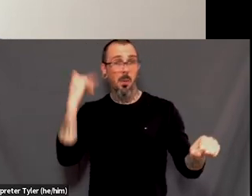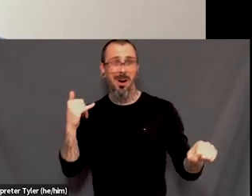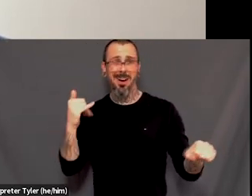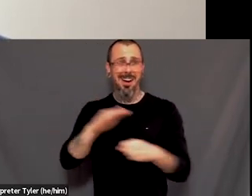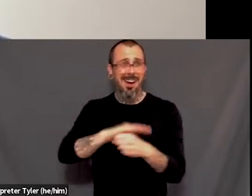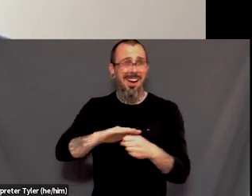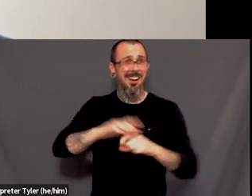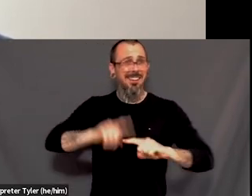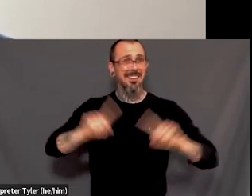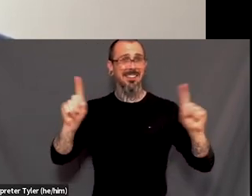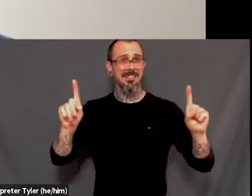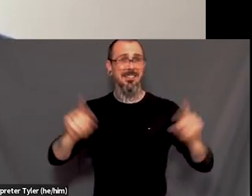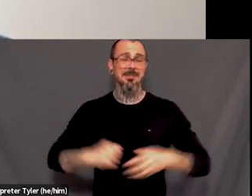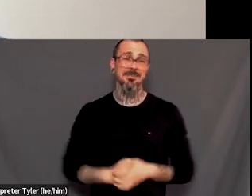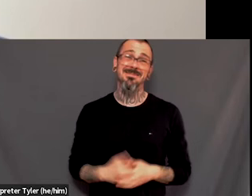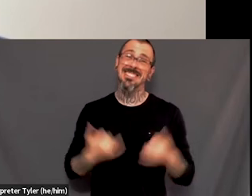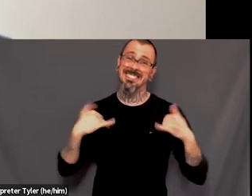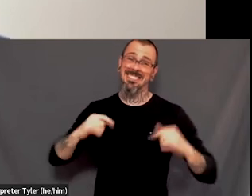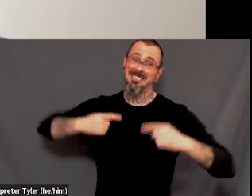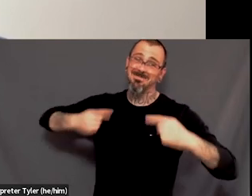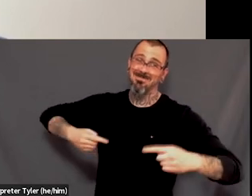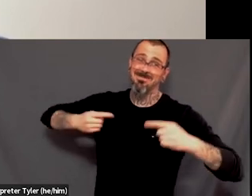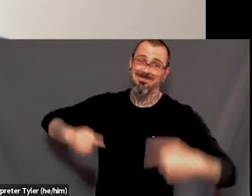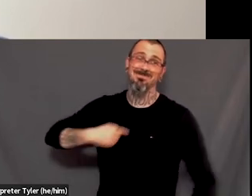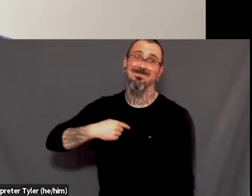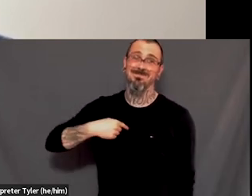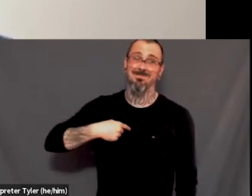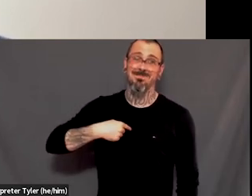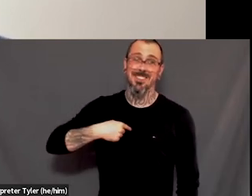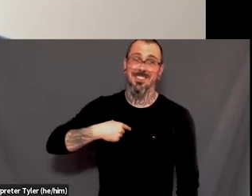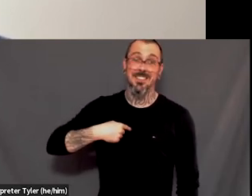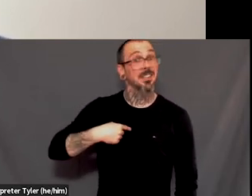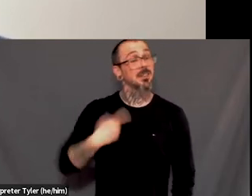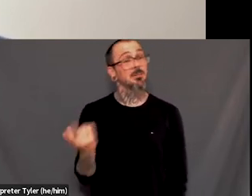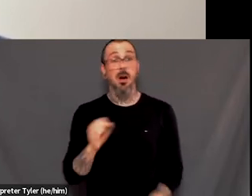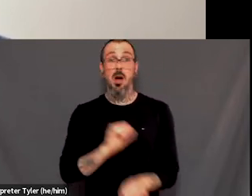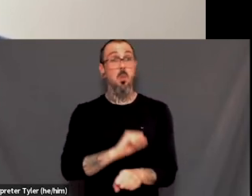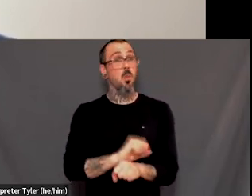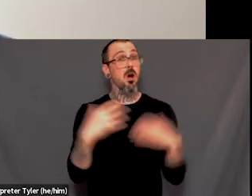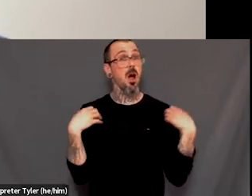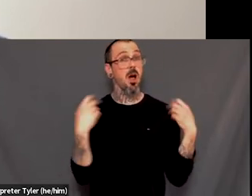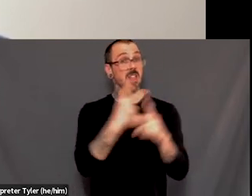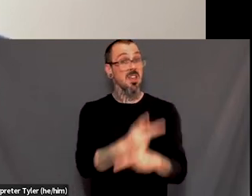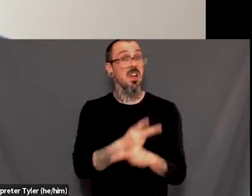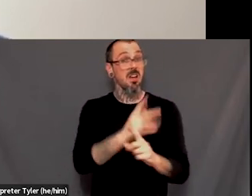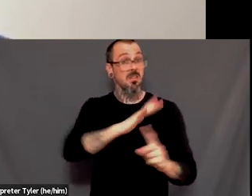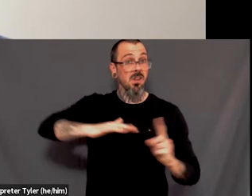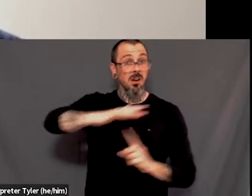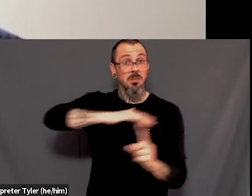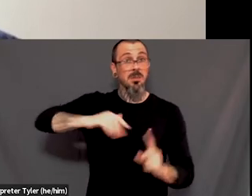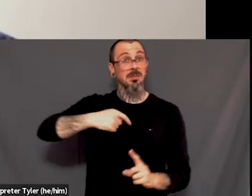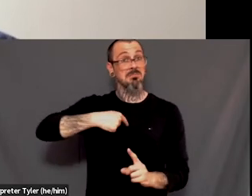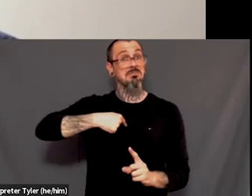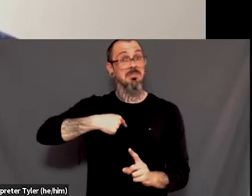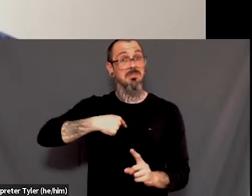the time, even in the role I'm in, you know, in healthcare settings, uh, I'm often, I don't really refer to this